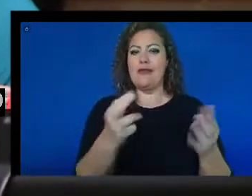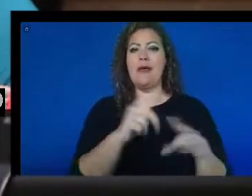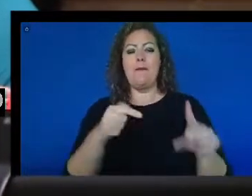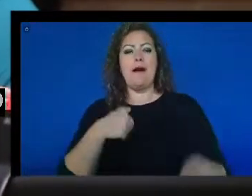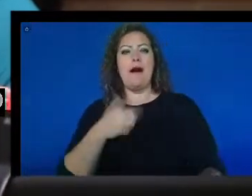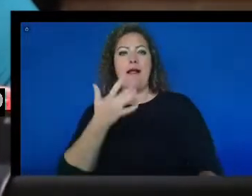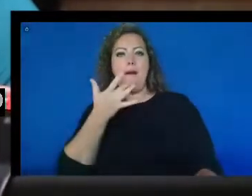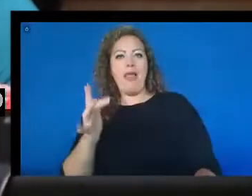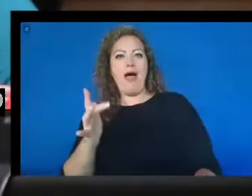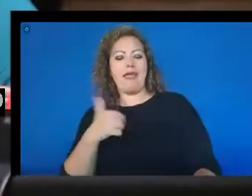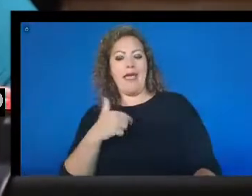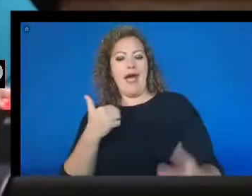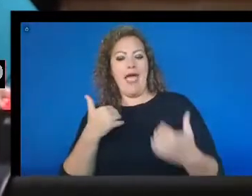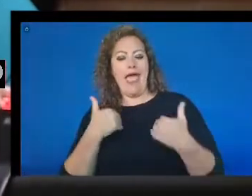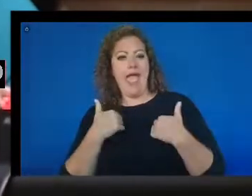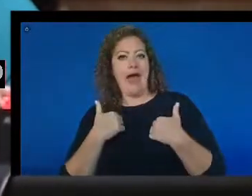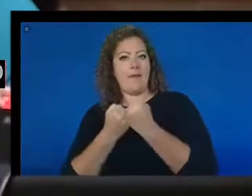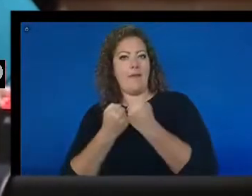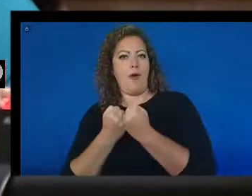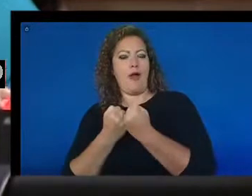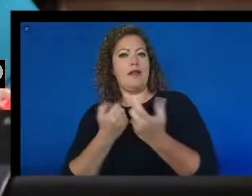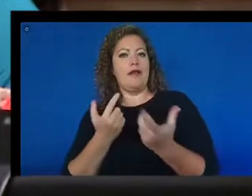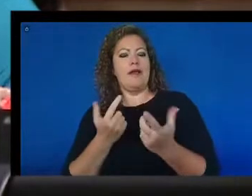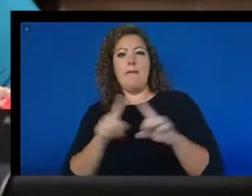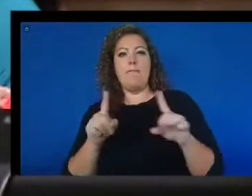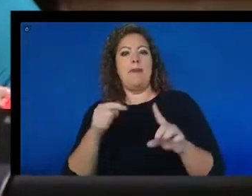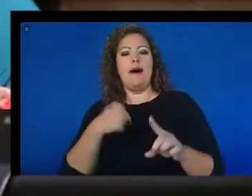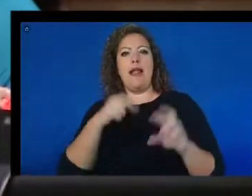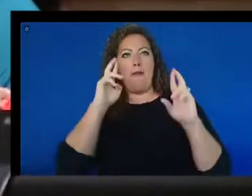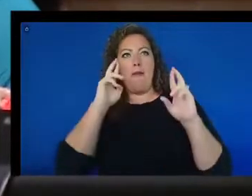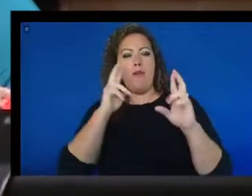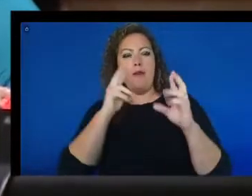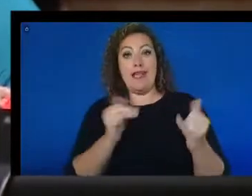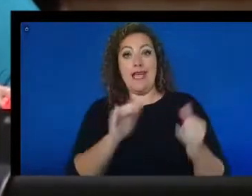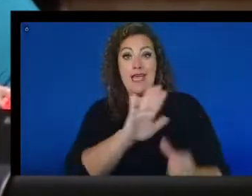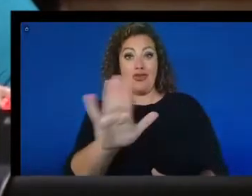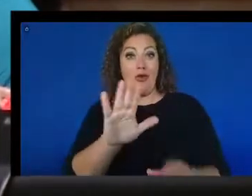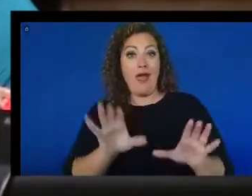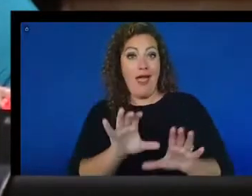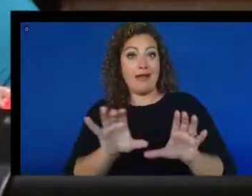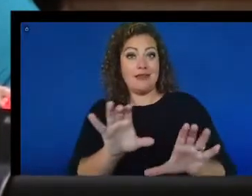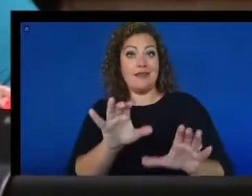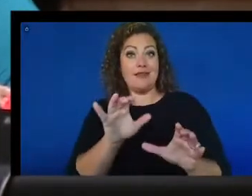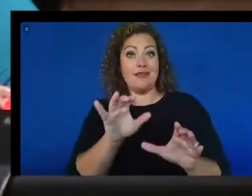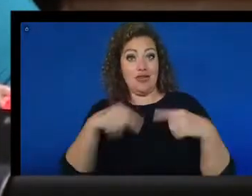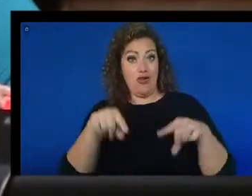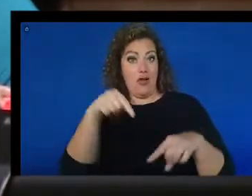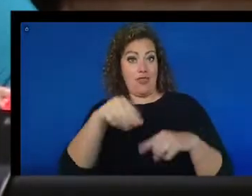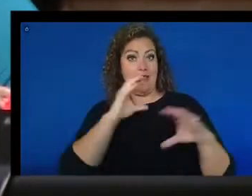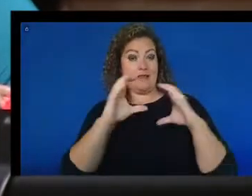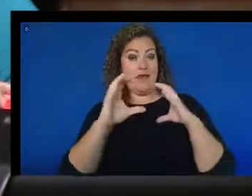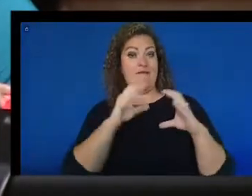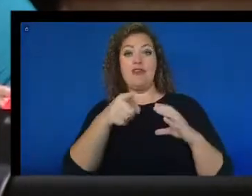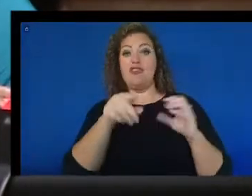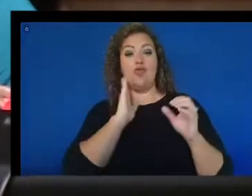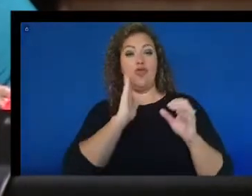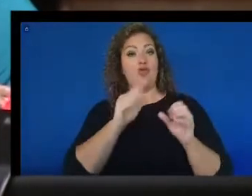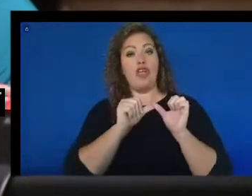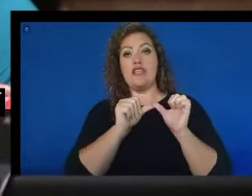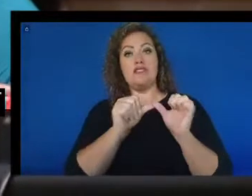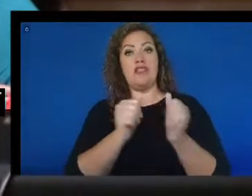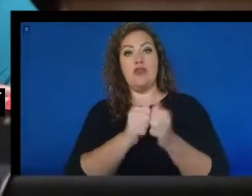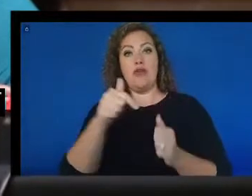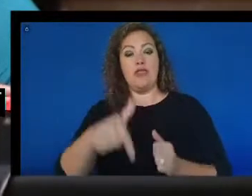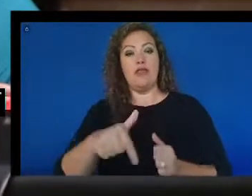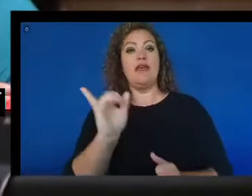that's where I'm hoping that these actions that you're taking today in this conversation, you can carry it forth. And like my colleagues here on the